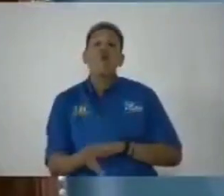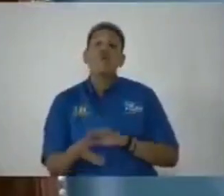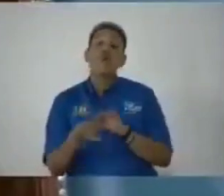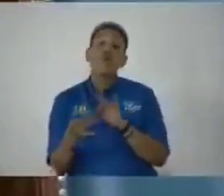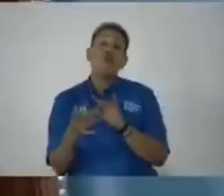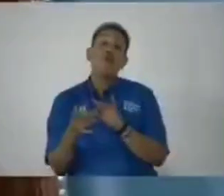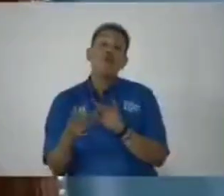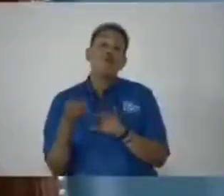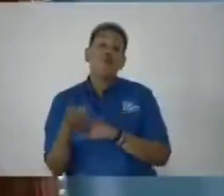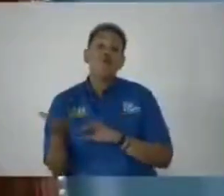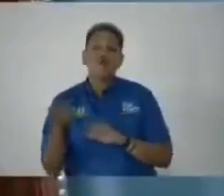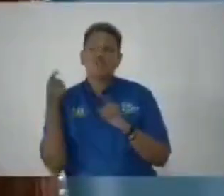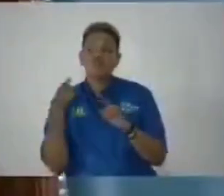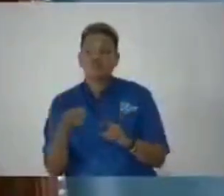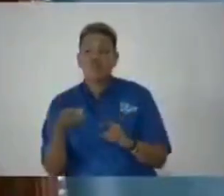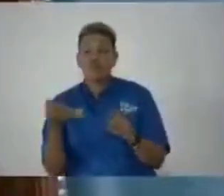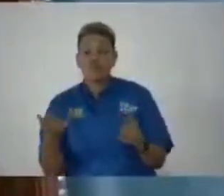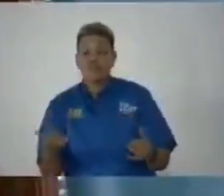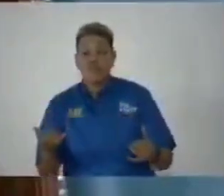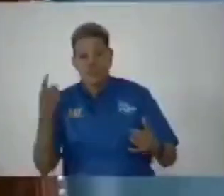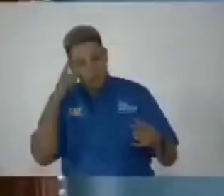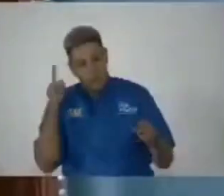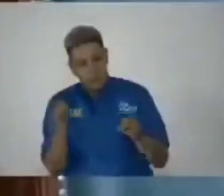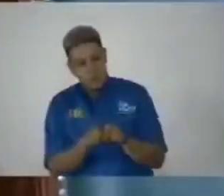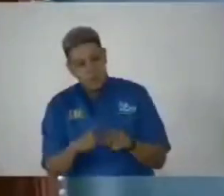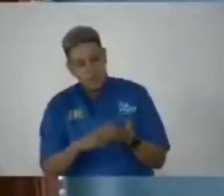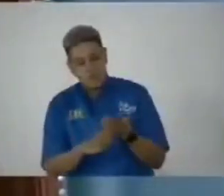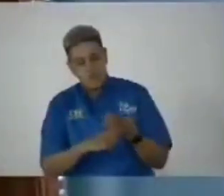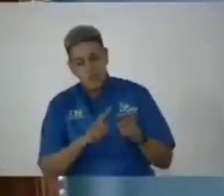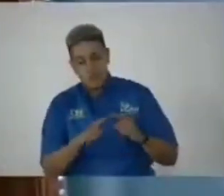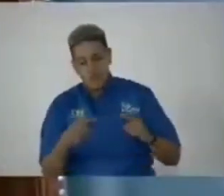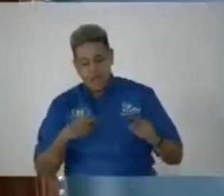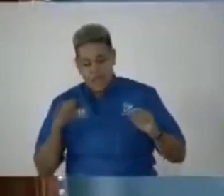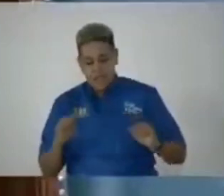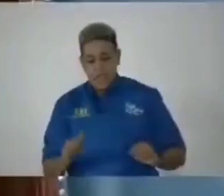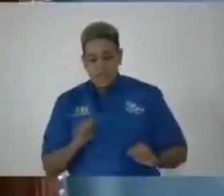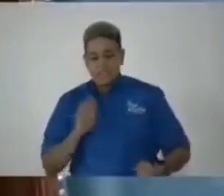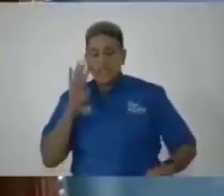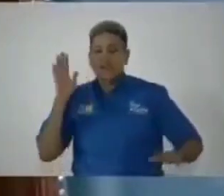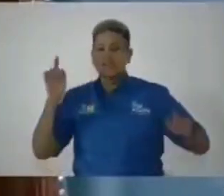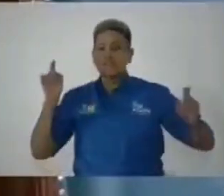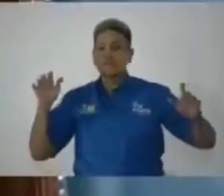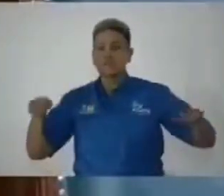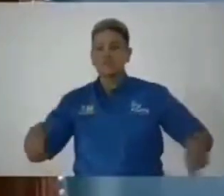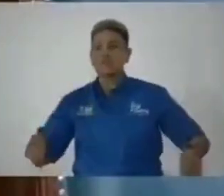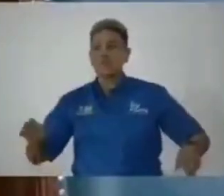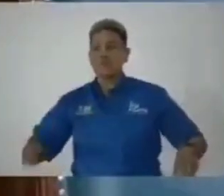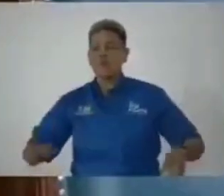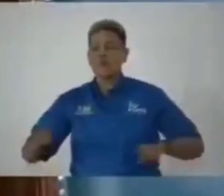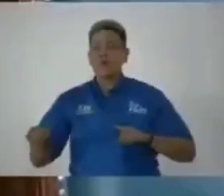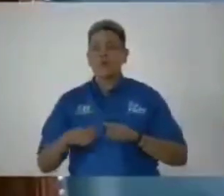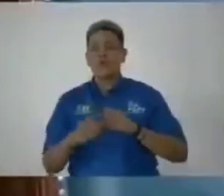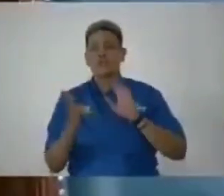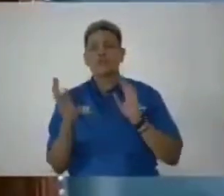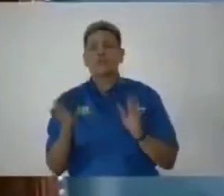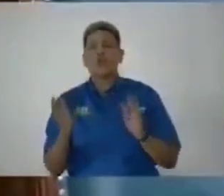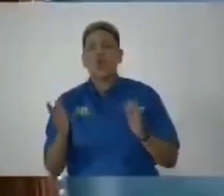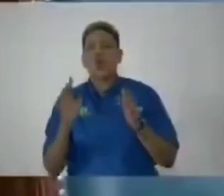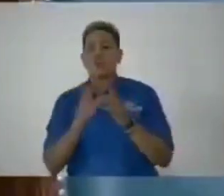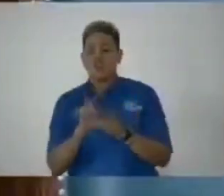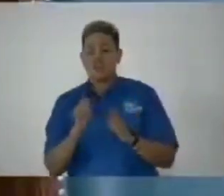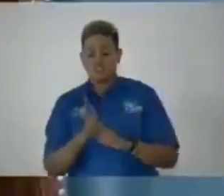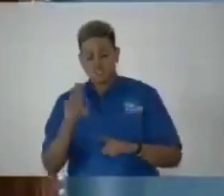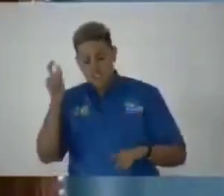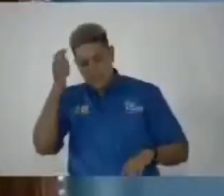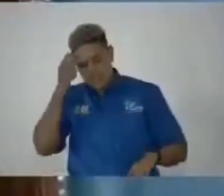above what it is we have agreed to but may i as a speak of this house when you talk about the